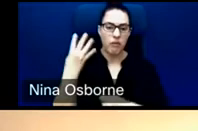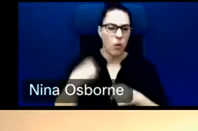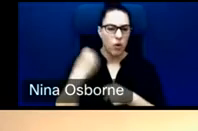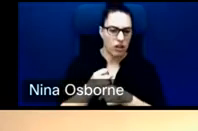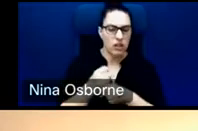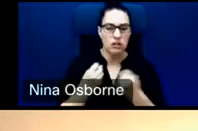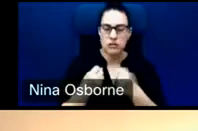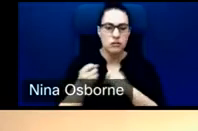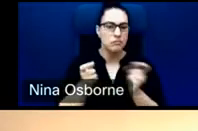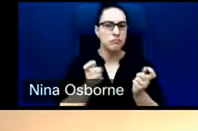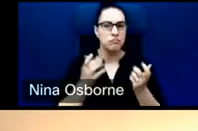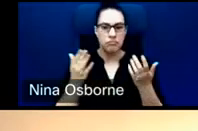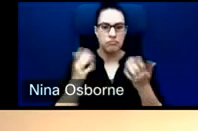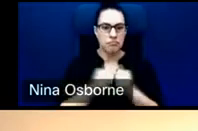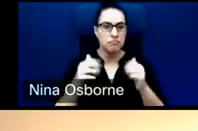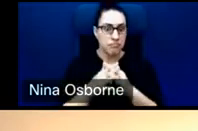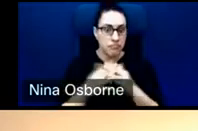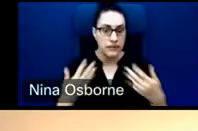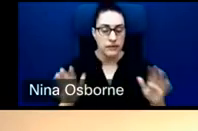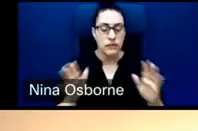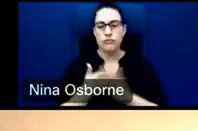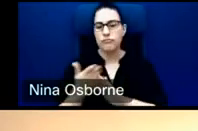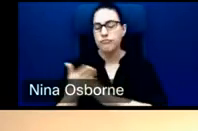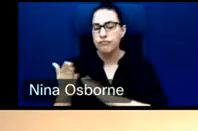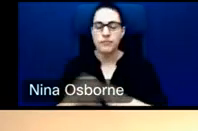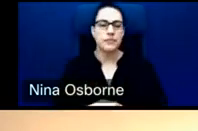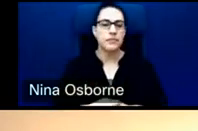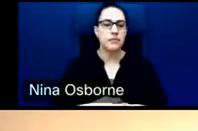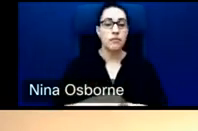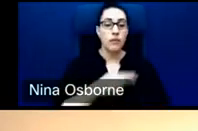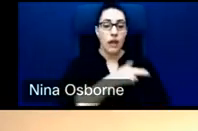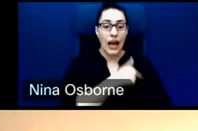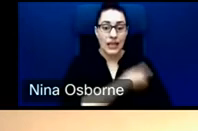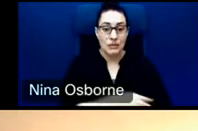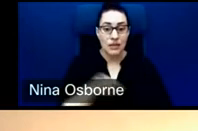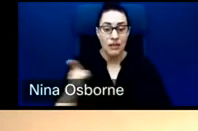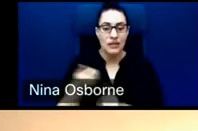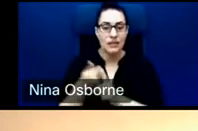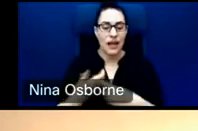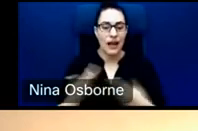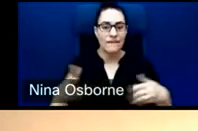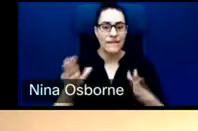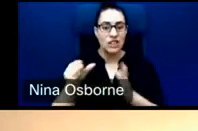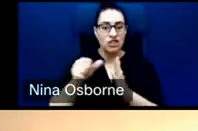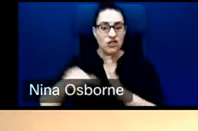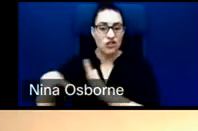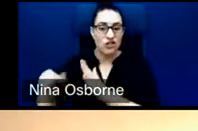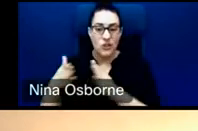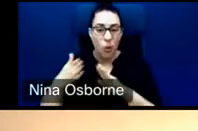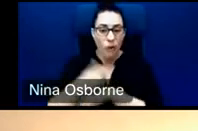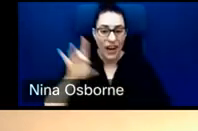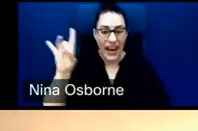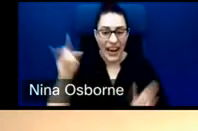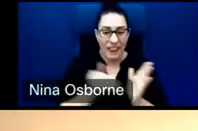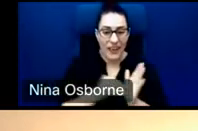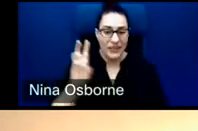The hospital's done, during this project period, over 8,600 cataract surgeries with very